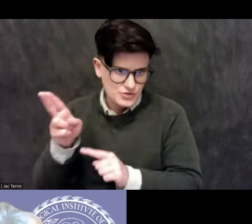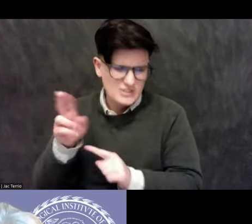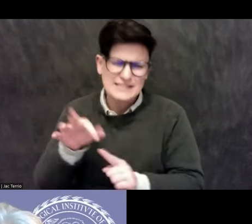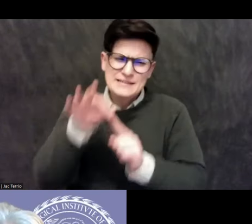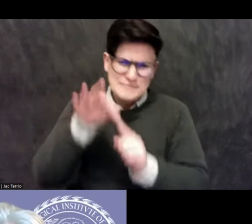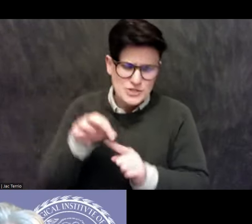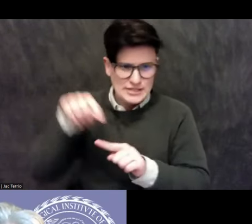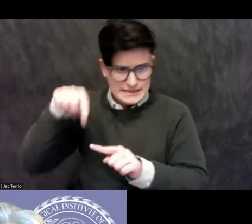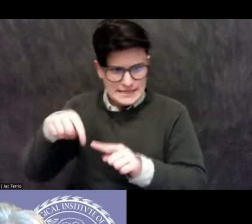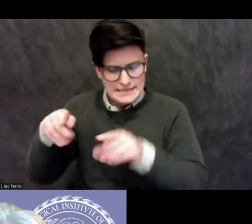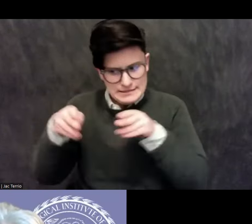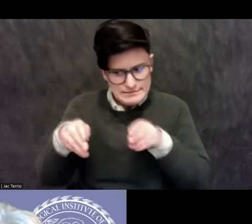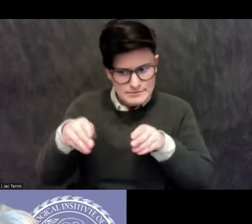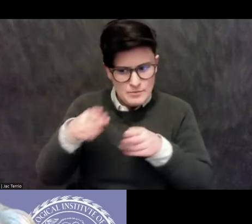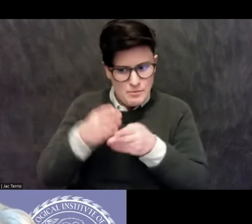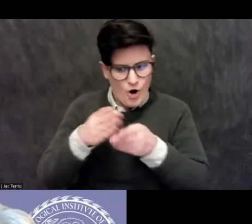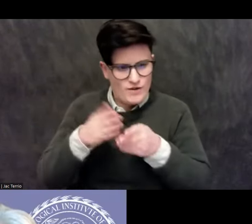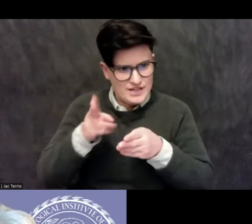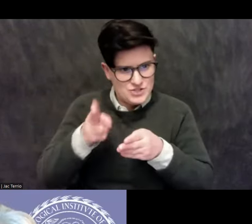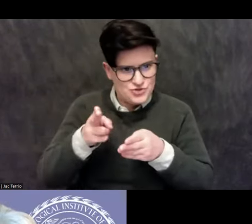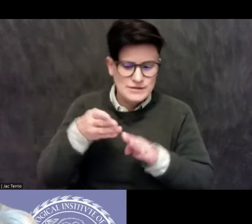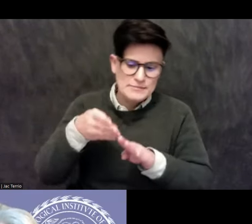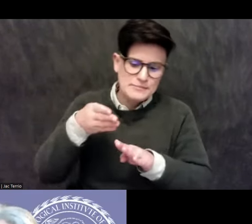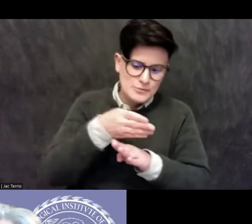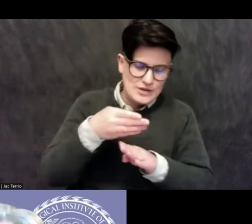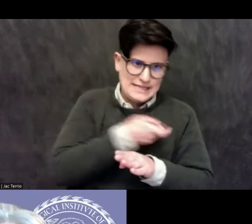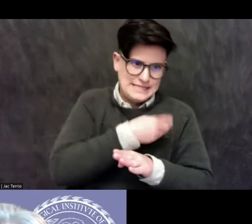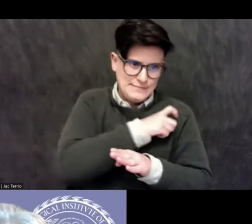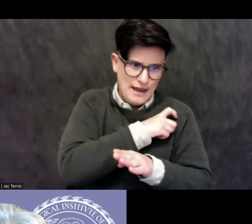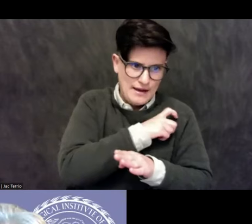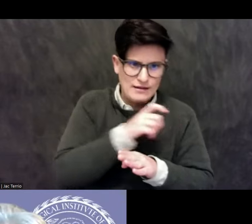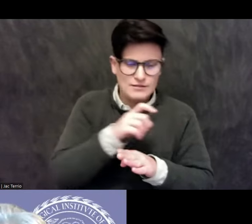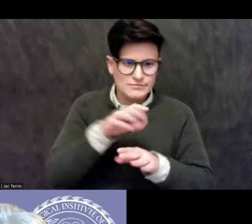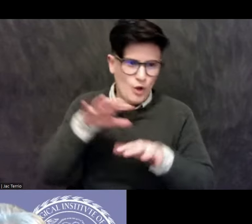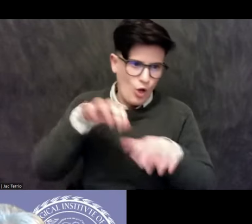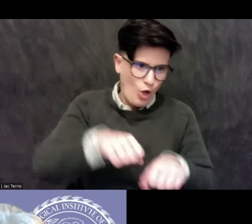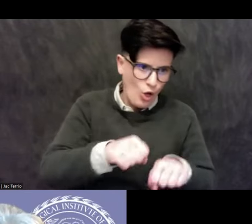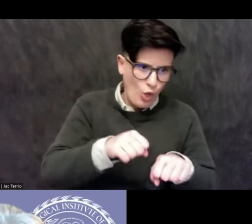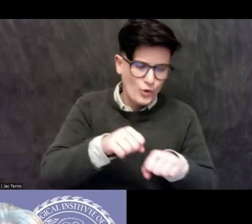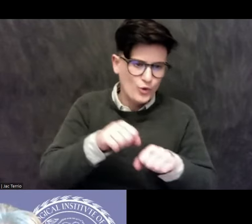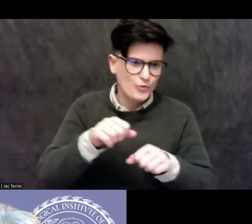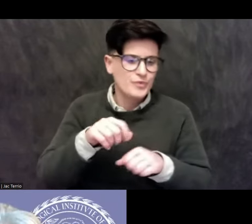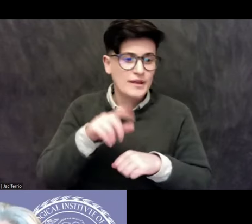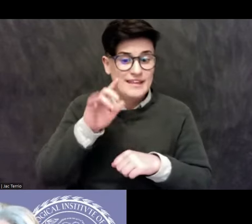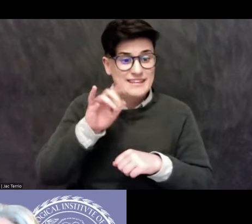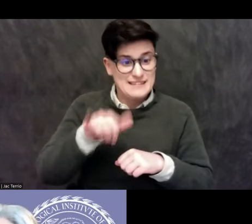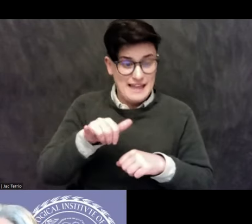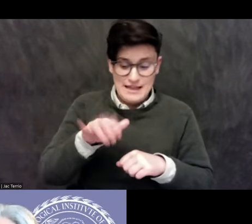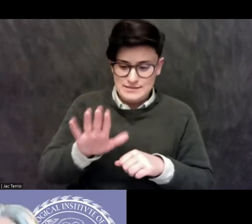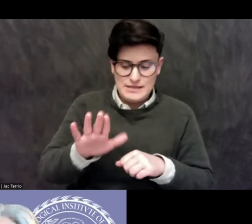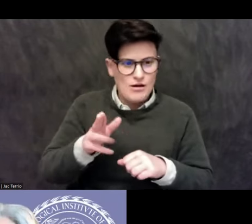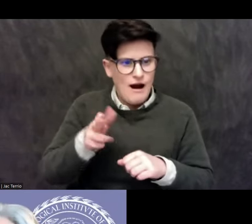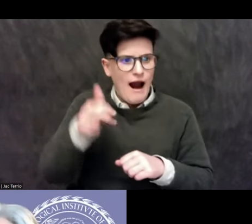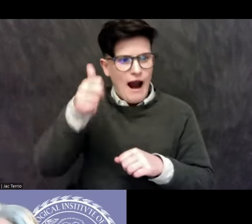sort of pre-Hispanic to colonial transition that is just at a higher level, a little more informed, a little more engaged.